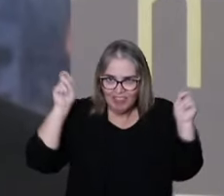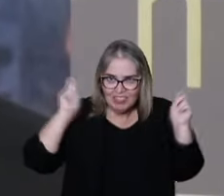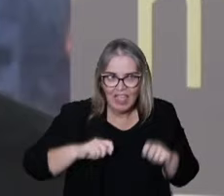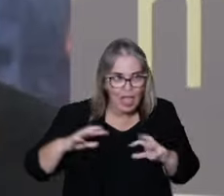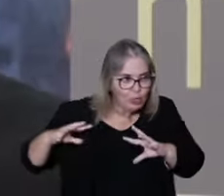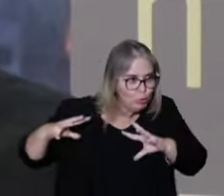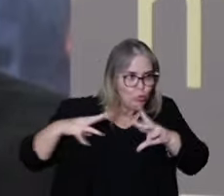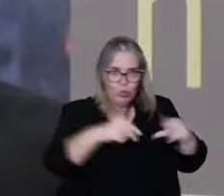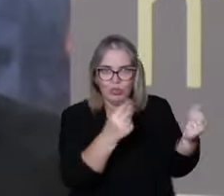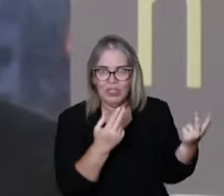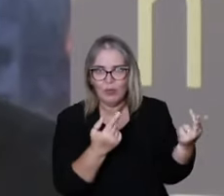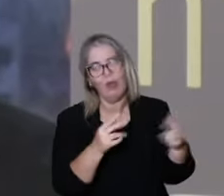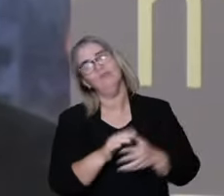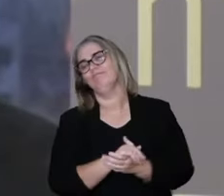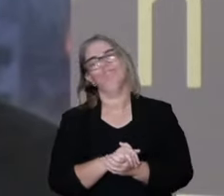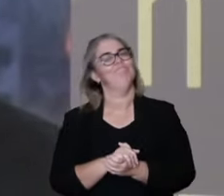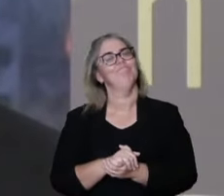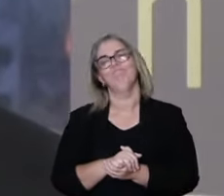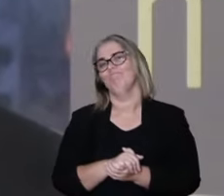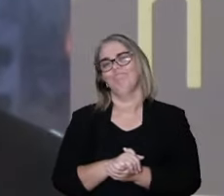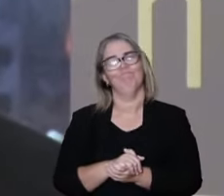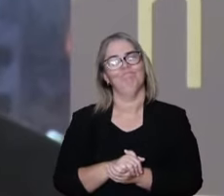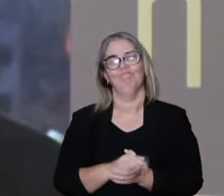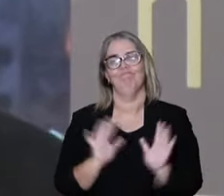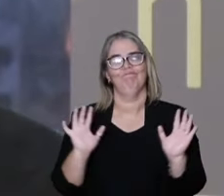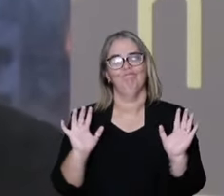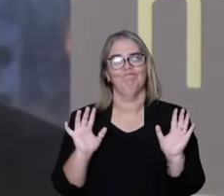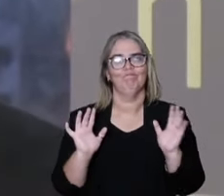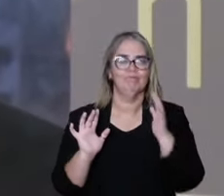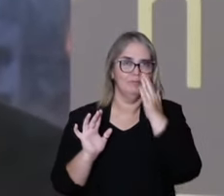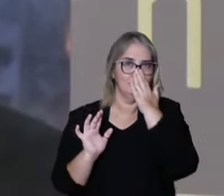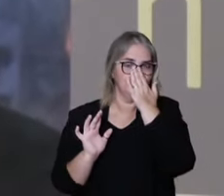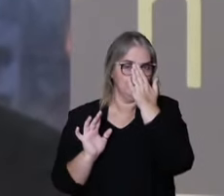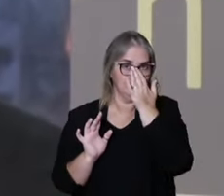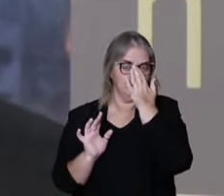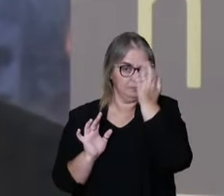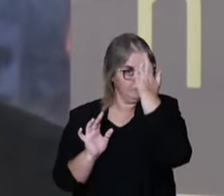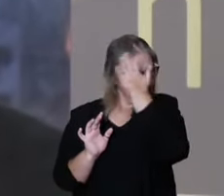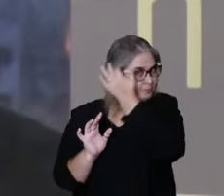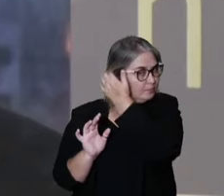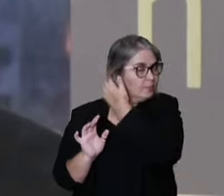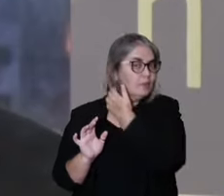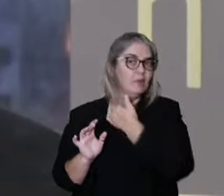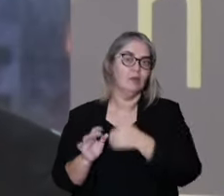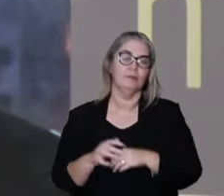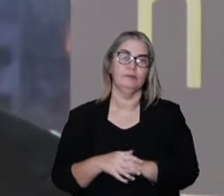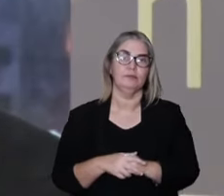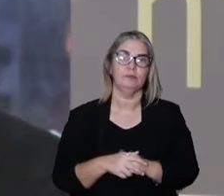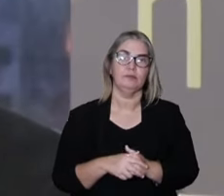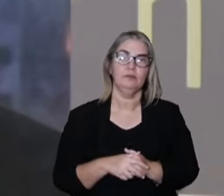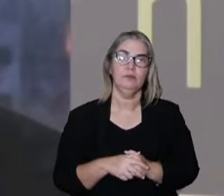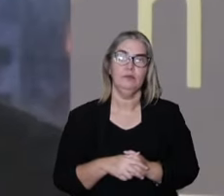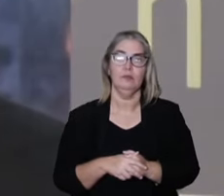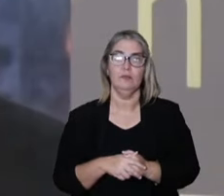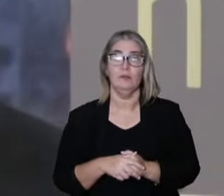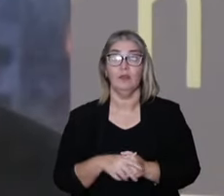possible to take a study as the full truth.